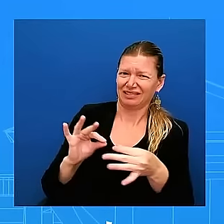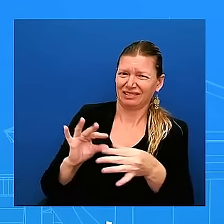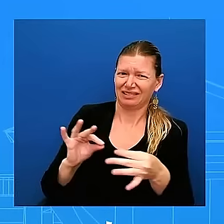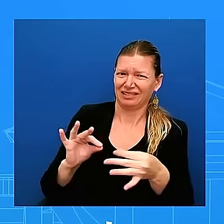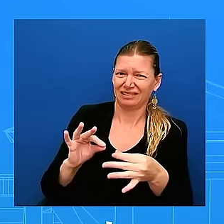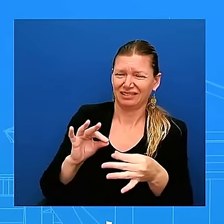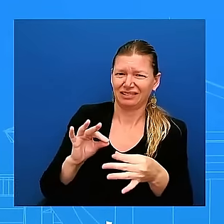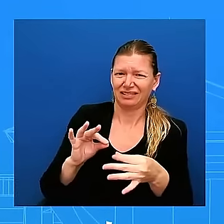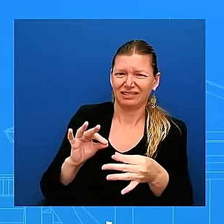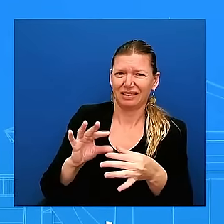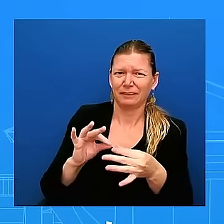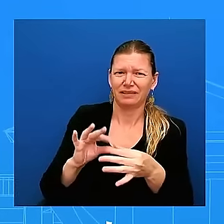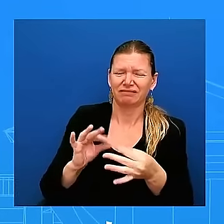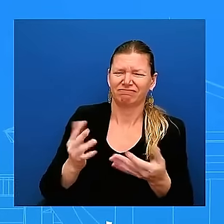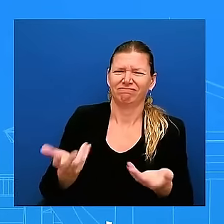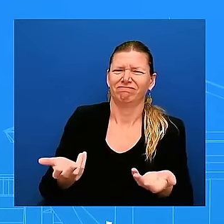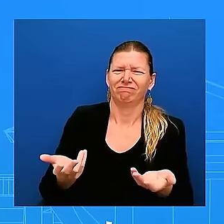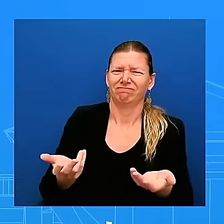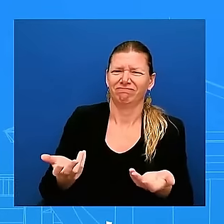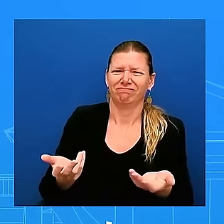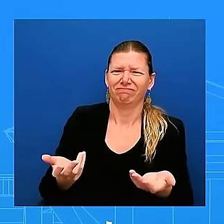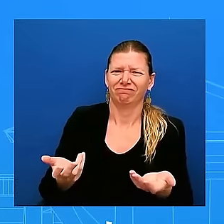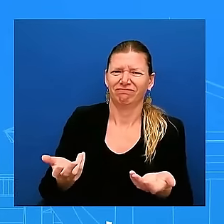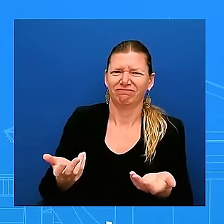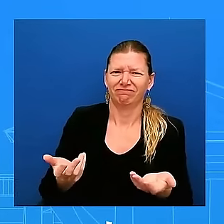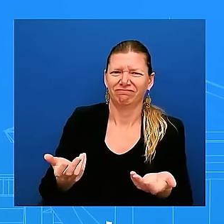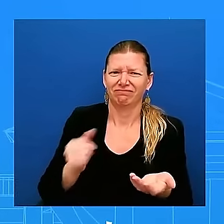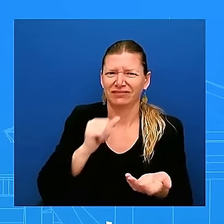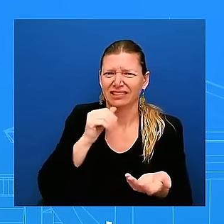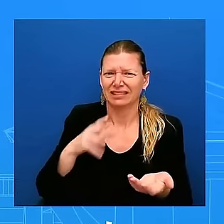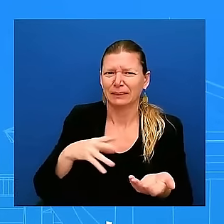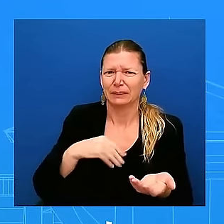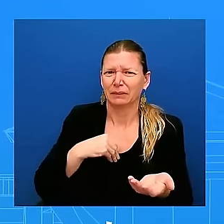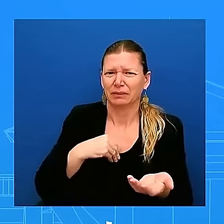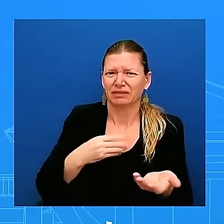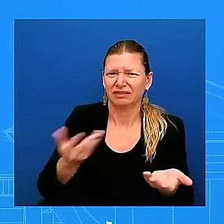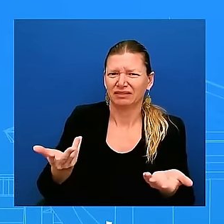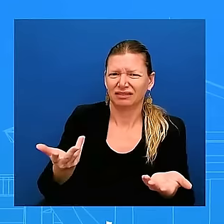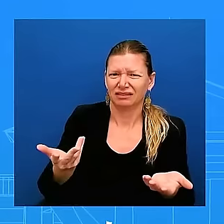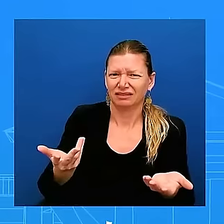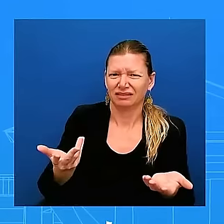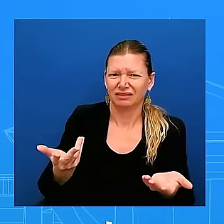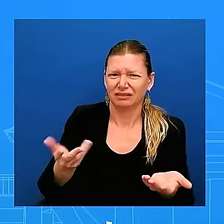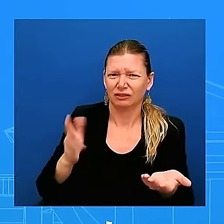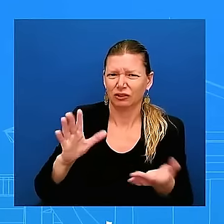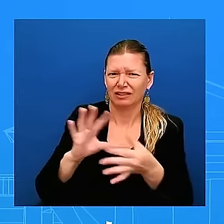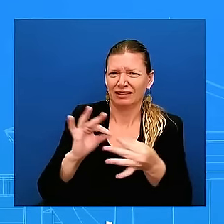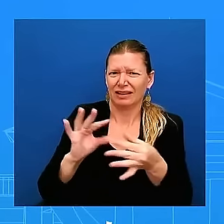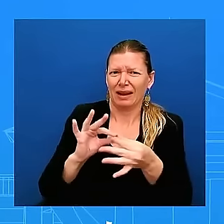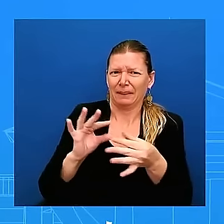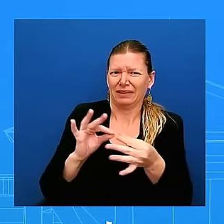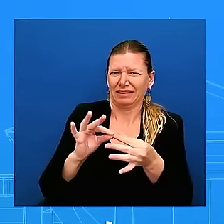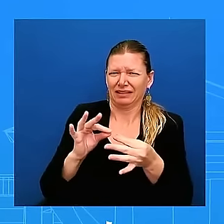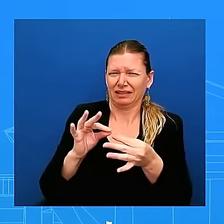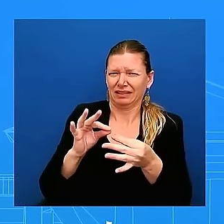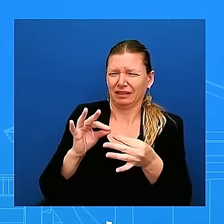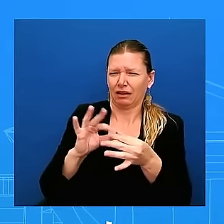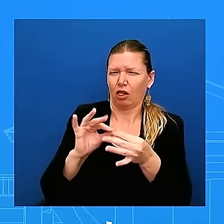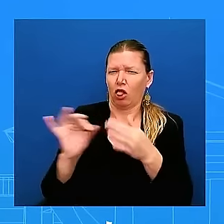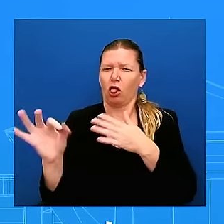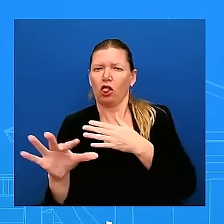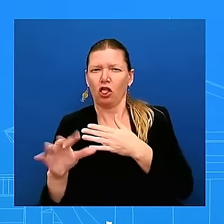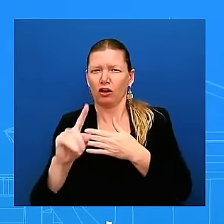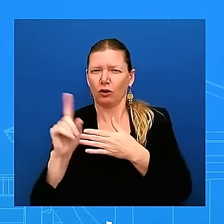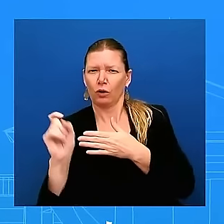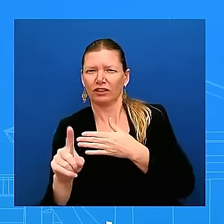question because it your question involved the comment and a statement and uh you know it